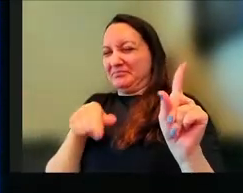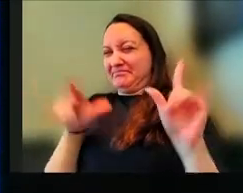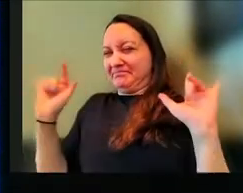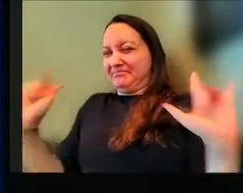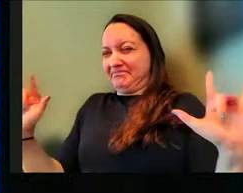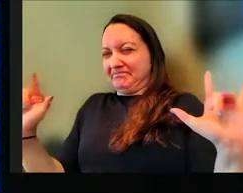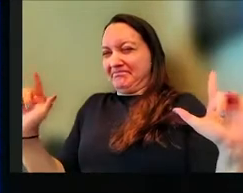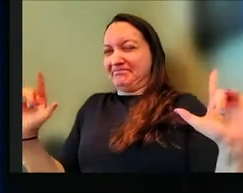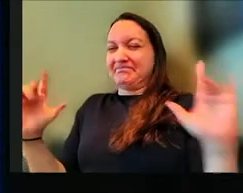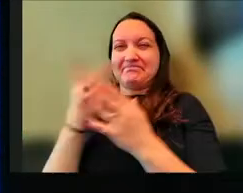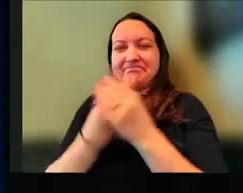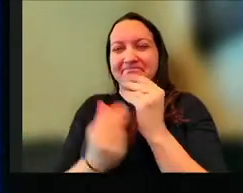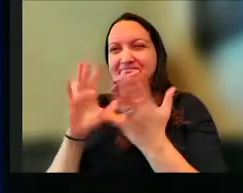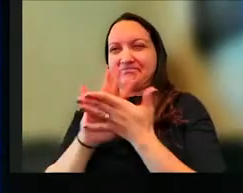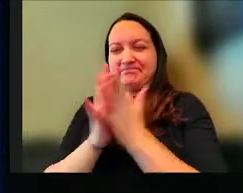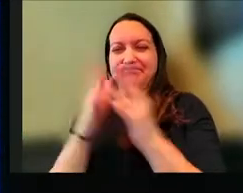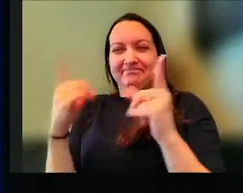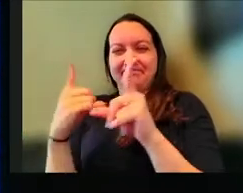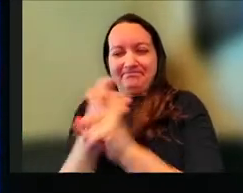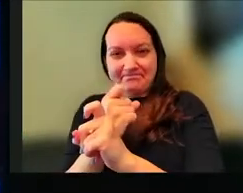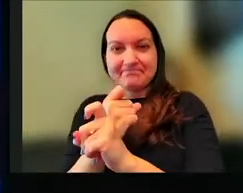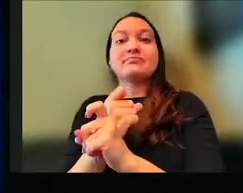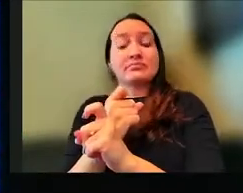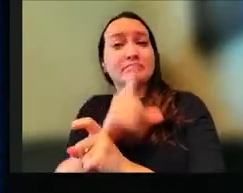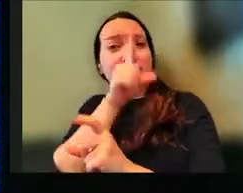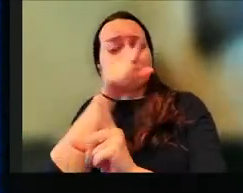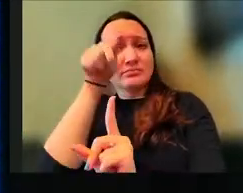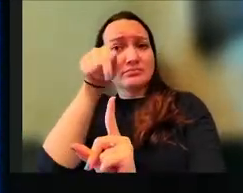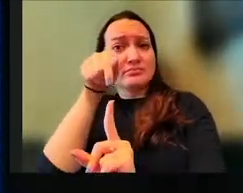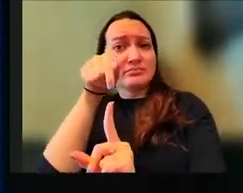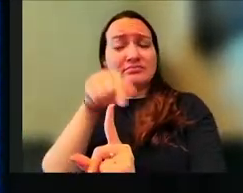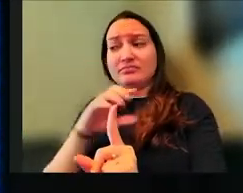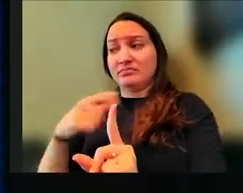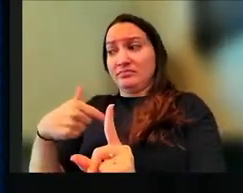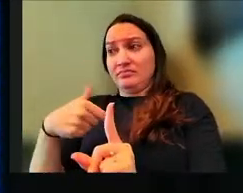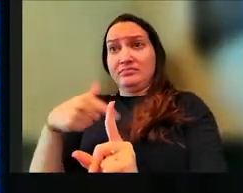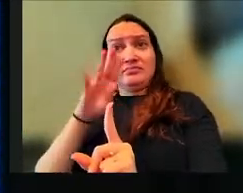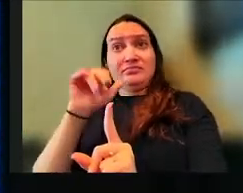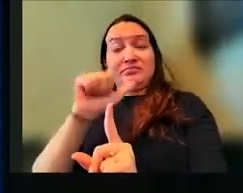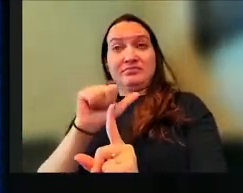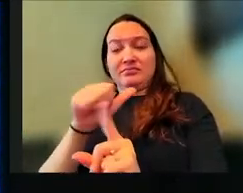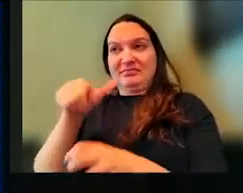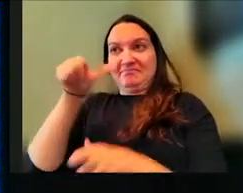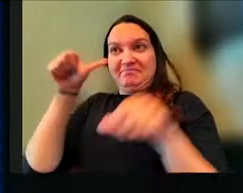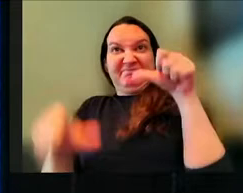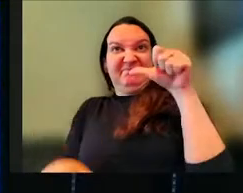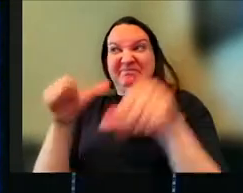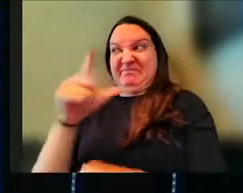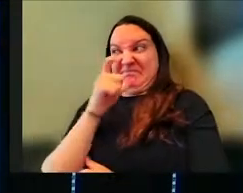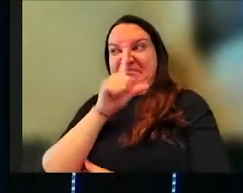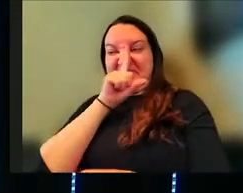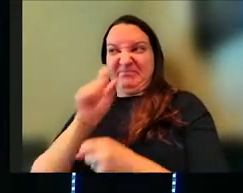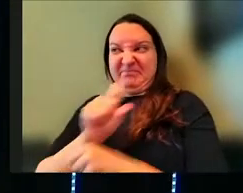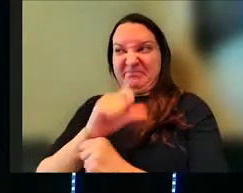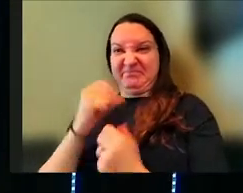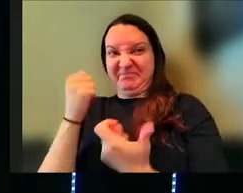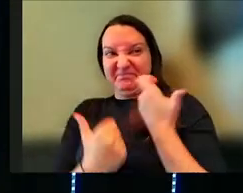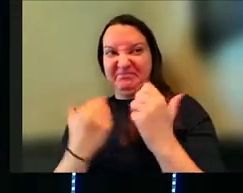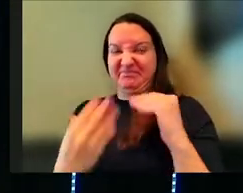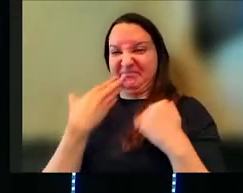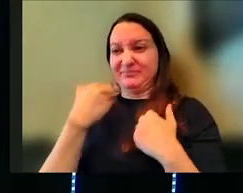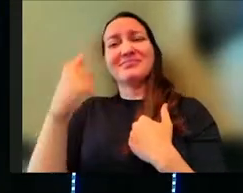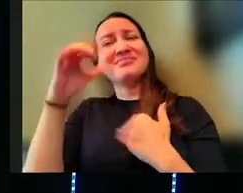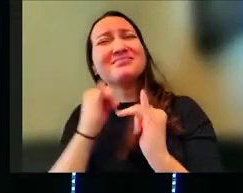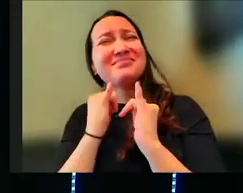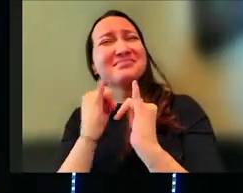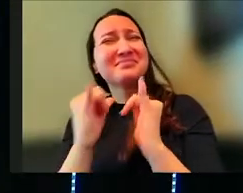and it just, it gets complex. Really what it is, is Bella is super indecisive, okay, about who she actually loves. And if you're like me, when you,